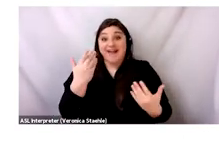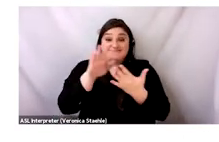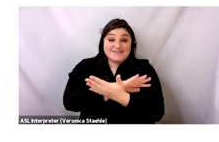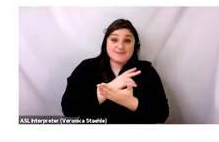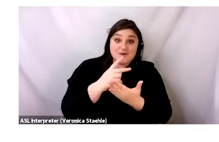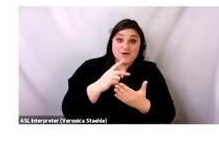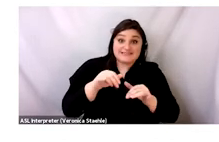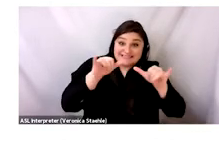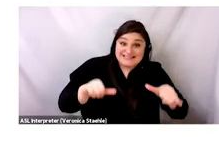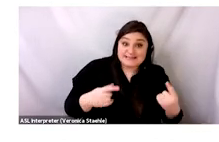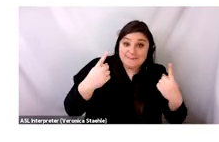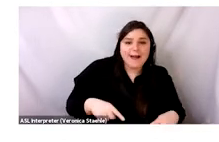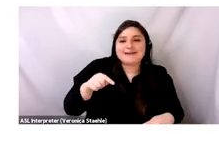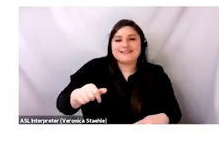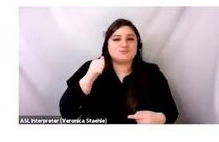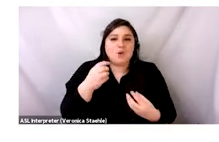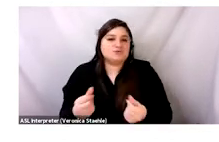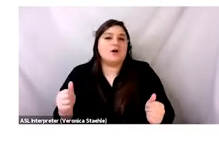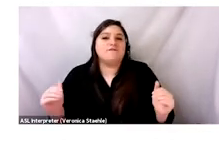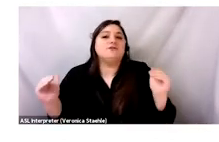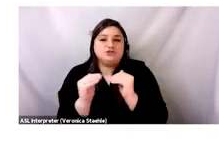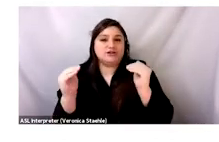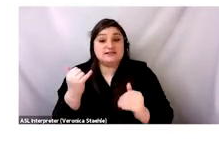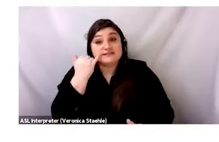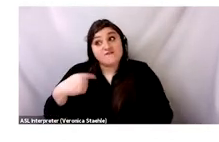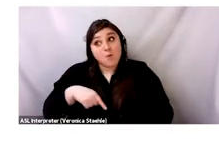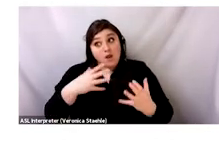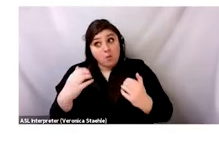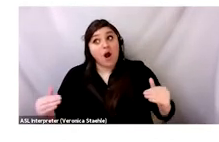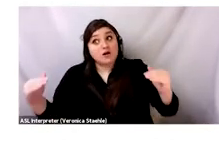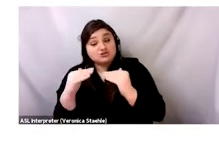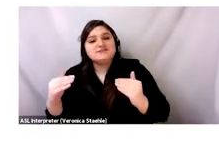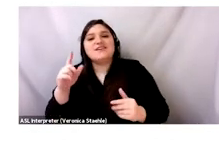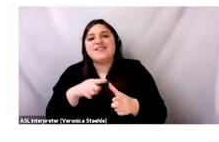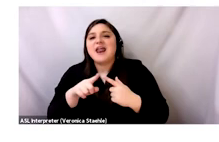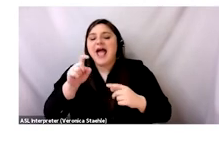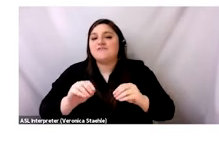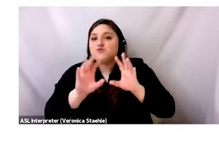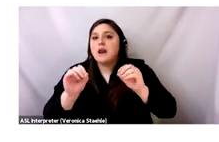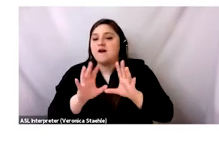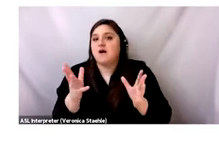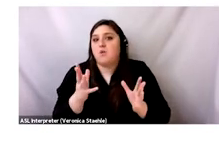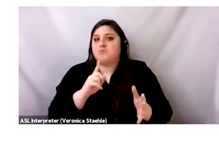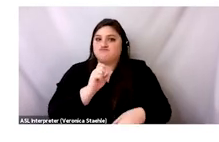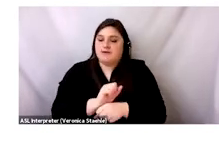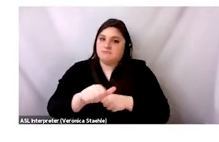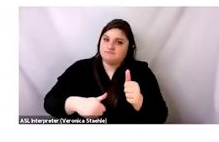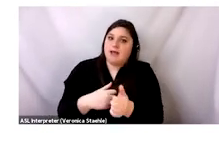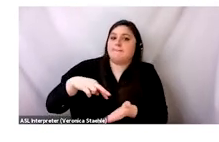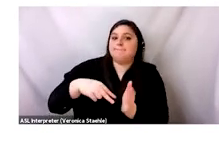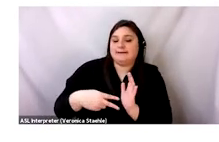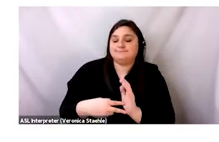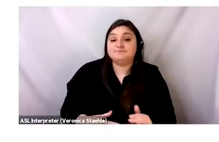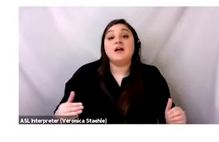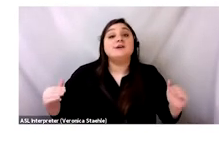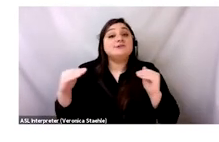If we want sustainability to have anything to do with justice, which, you know, I hope that we all do, then we have to be explicit about what that looks